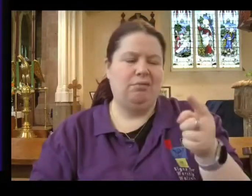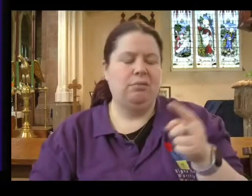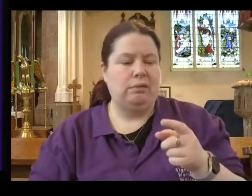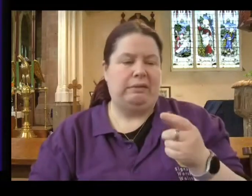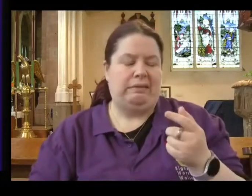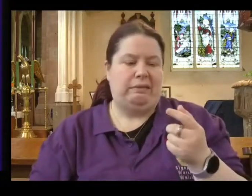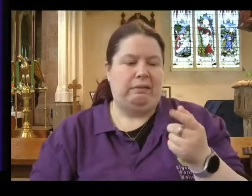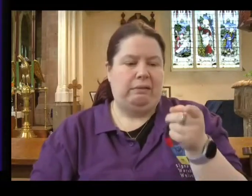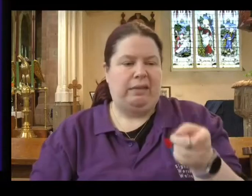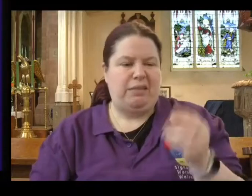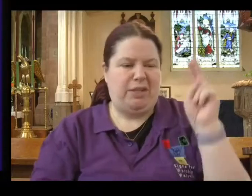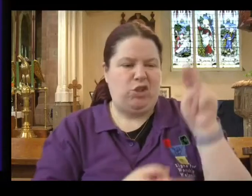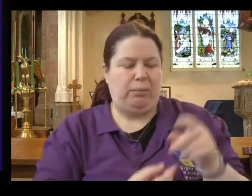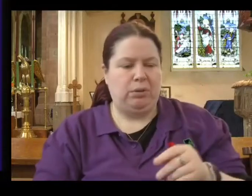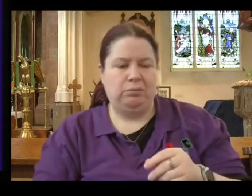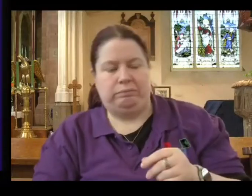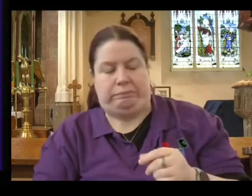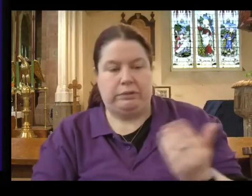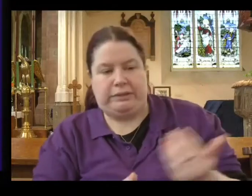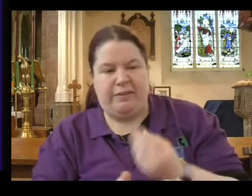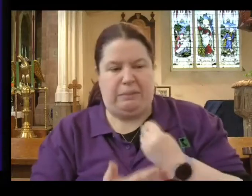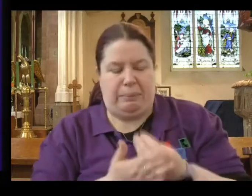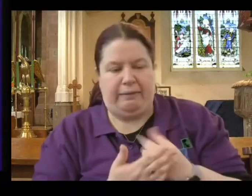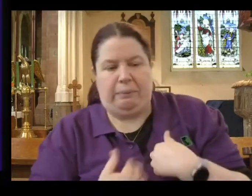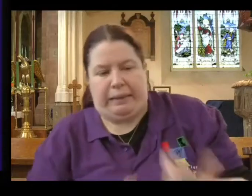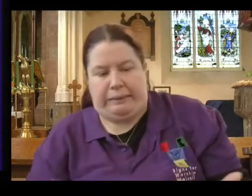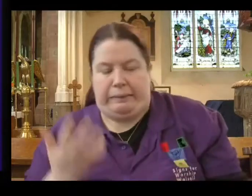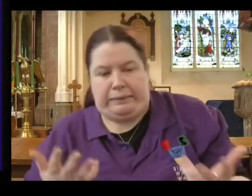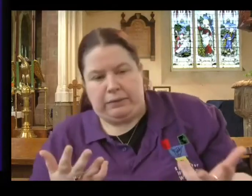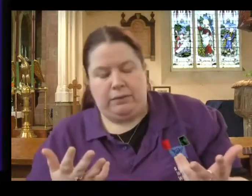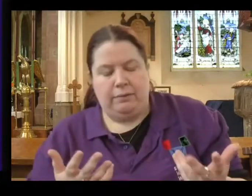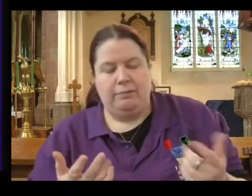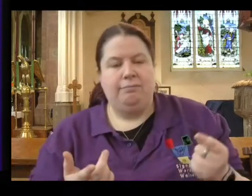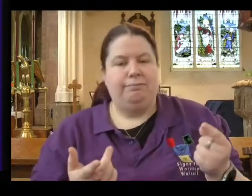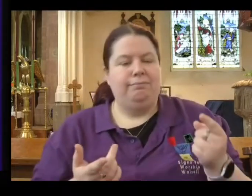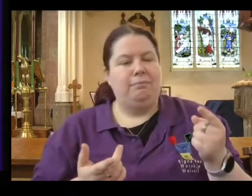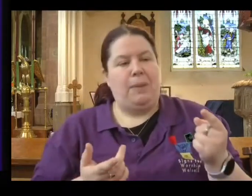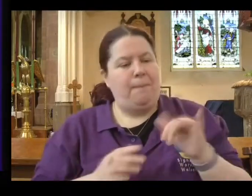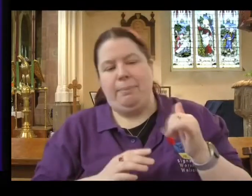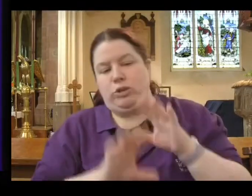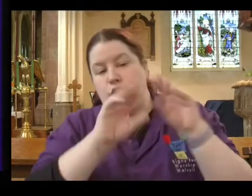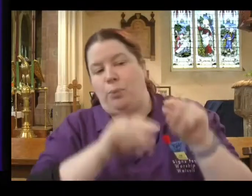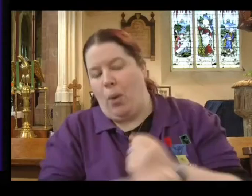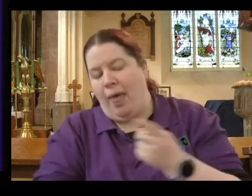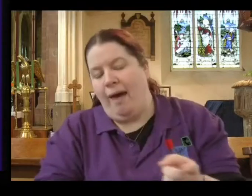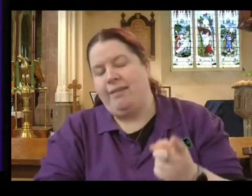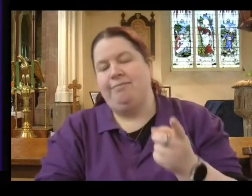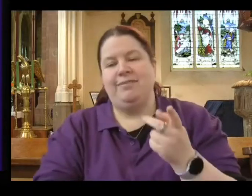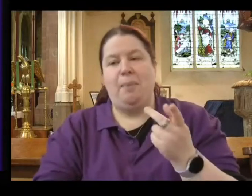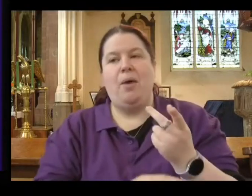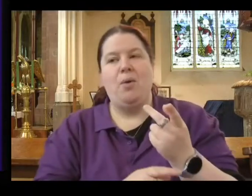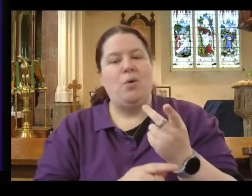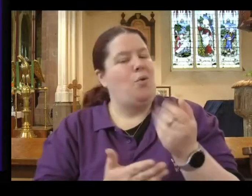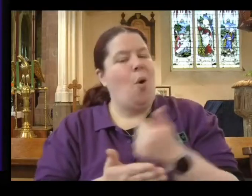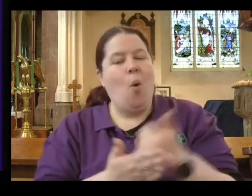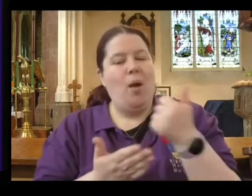bit of money for yourself. Well, do you get the idea? It's about compromise. Sometimes compromise is